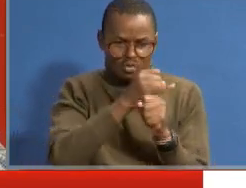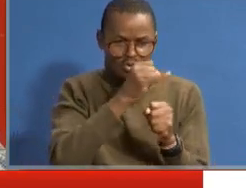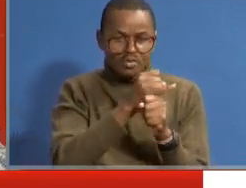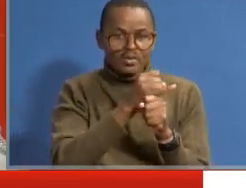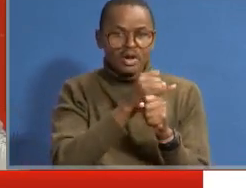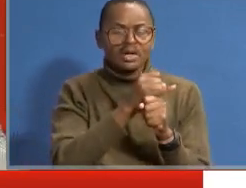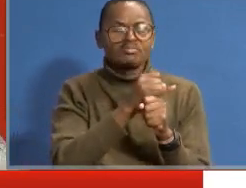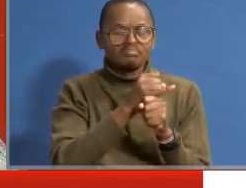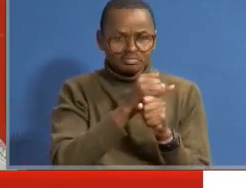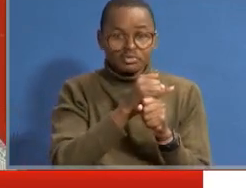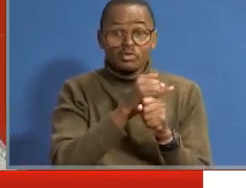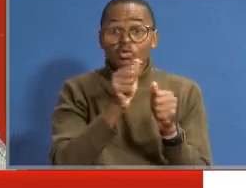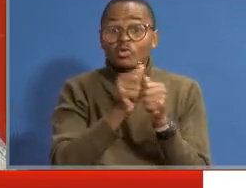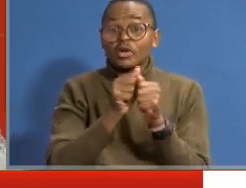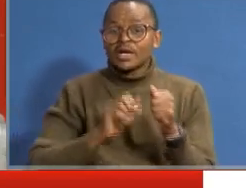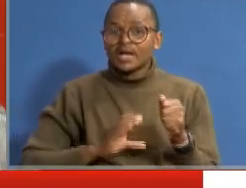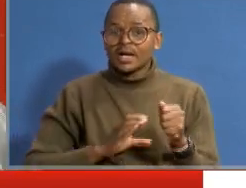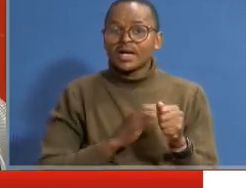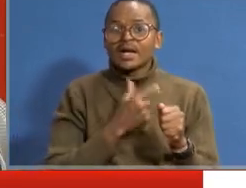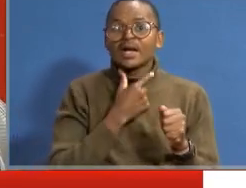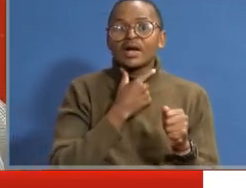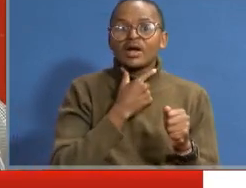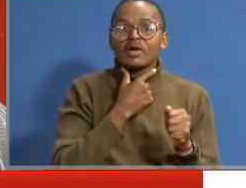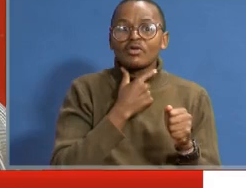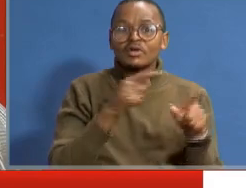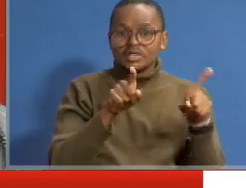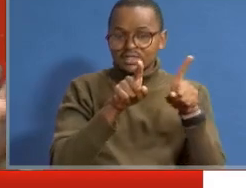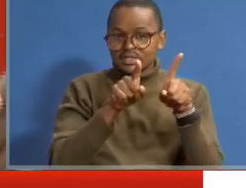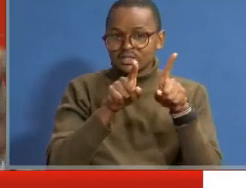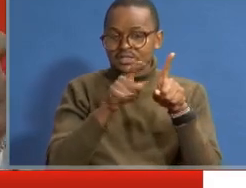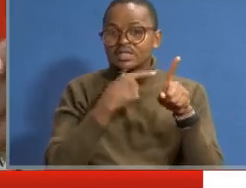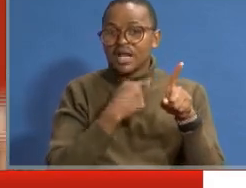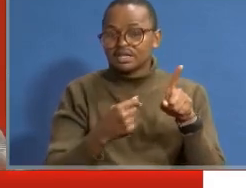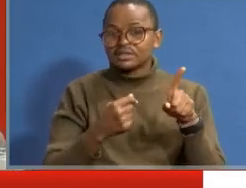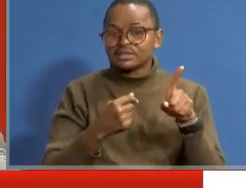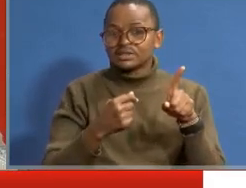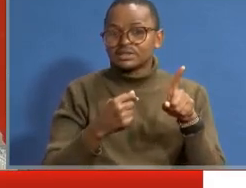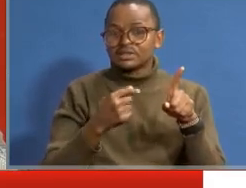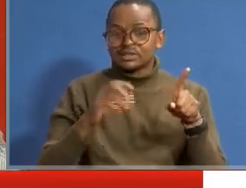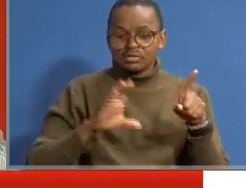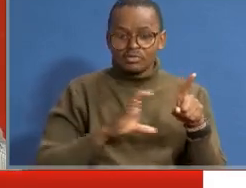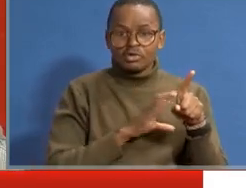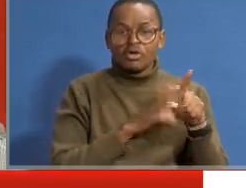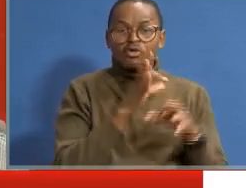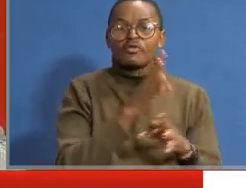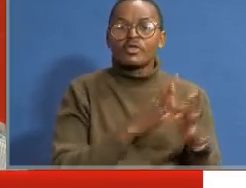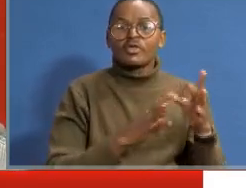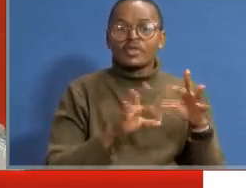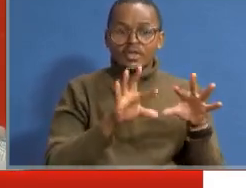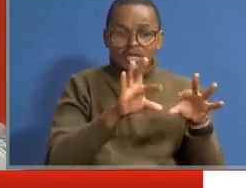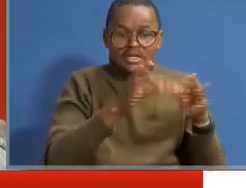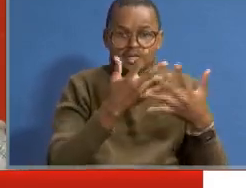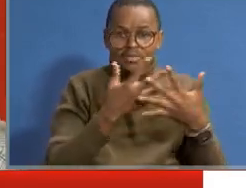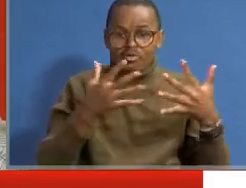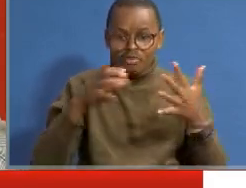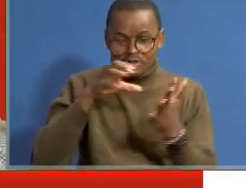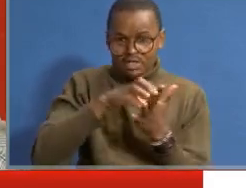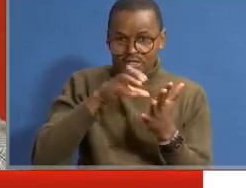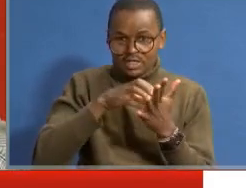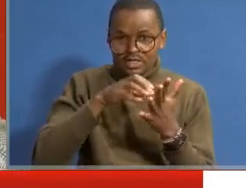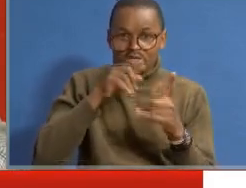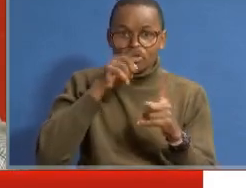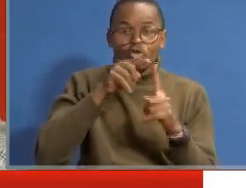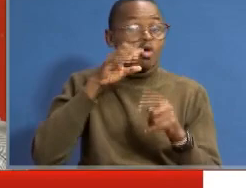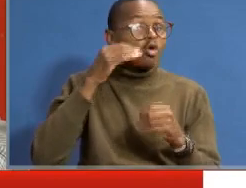in hand with some commission, like a commission of justice, take some of these cases to court,